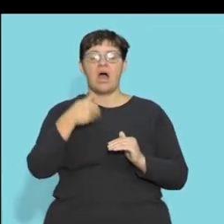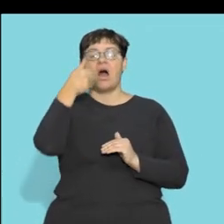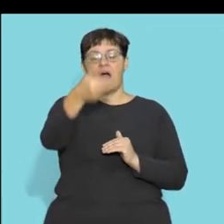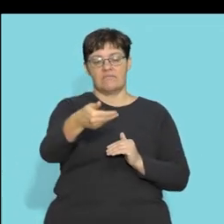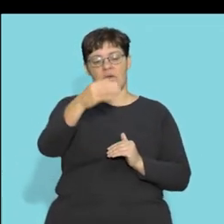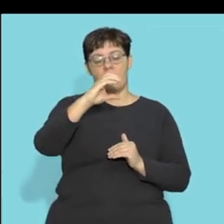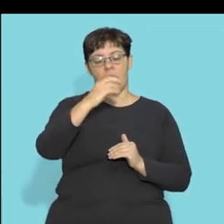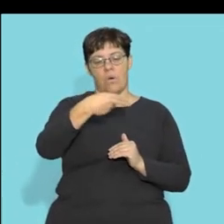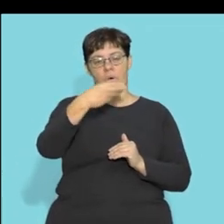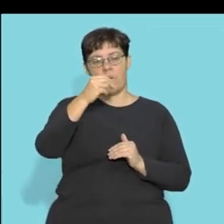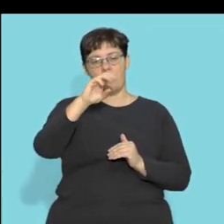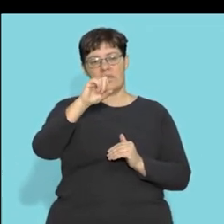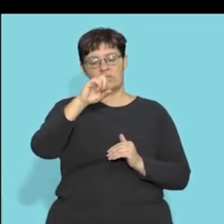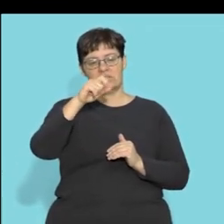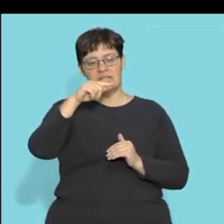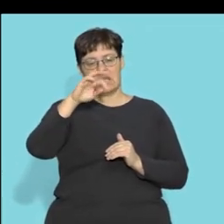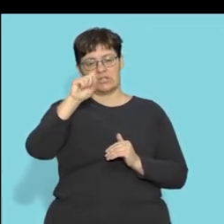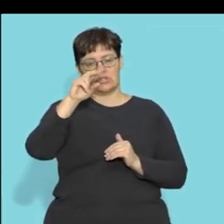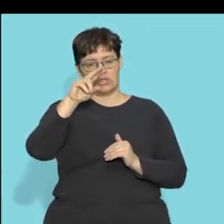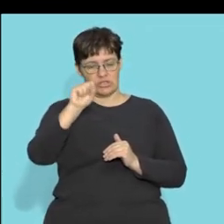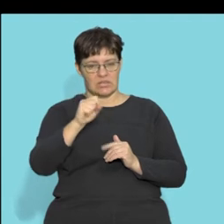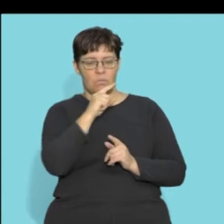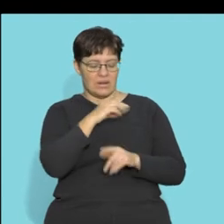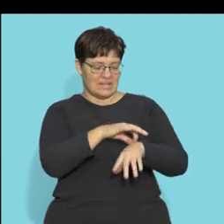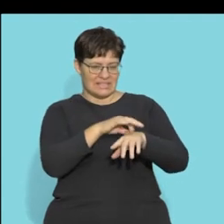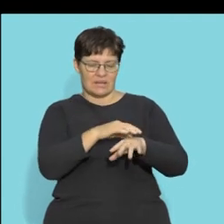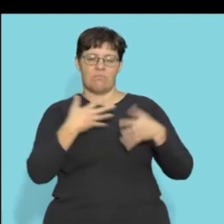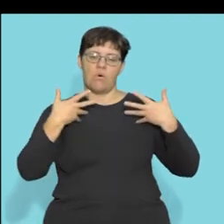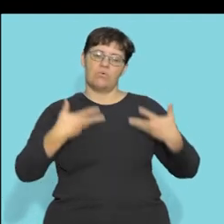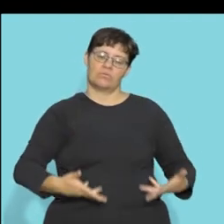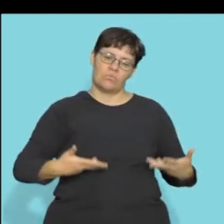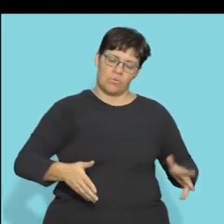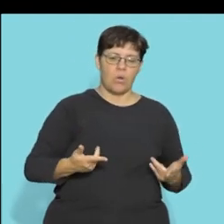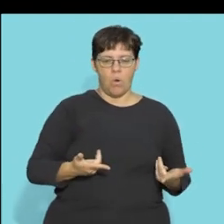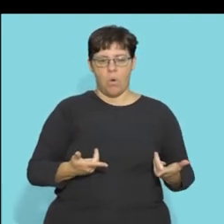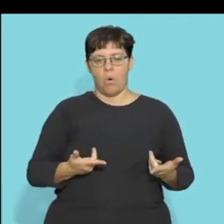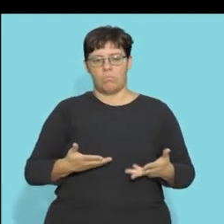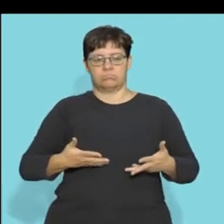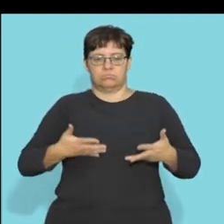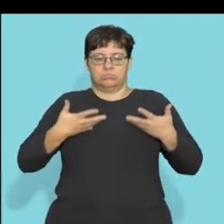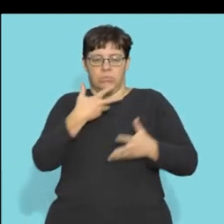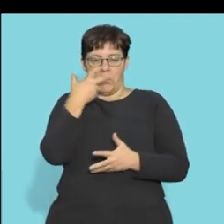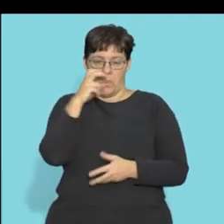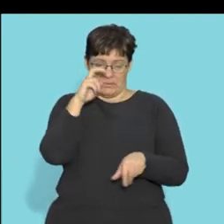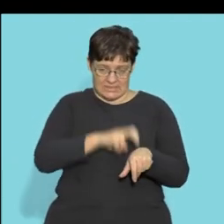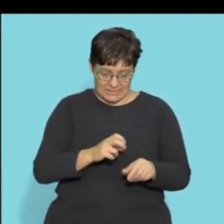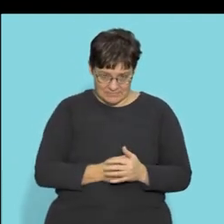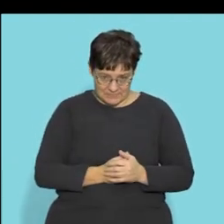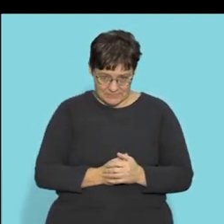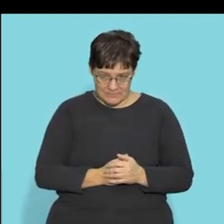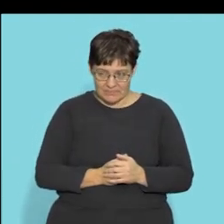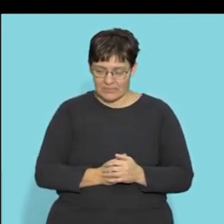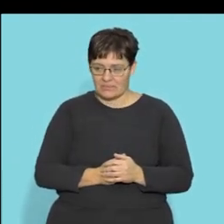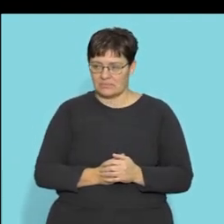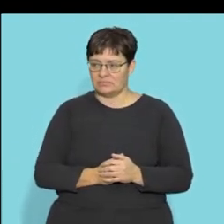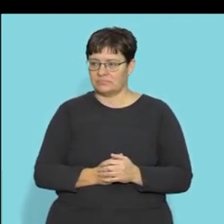homeostasis that's the way your skin will cool you down or warm you up but we're not going to look at that now all right